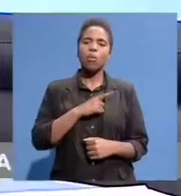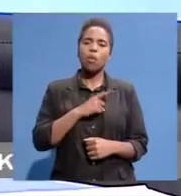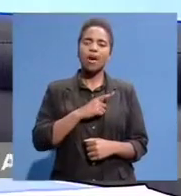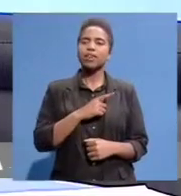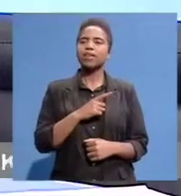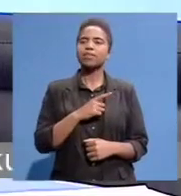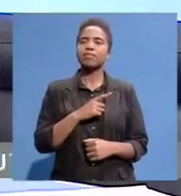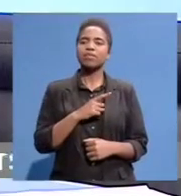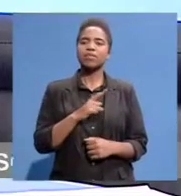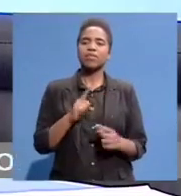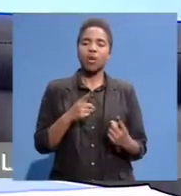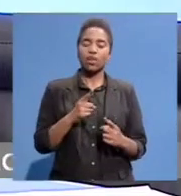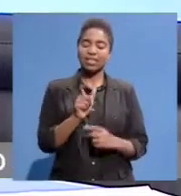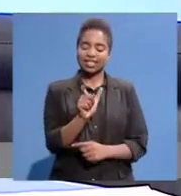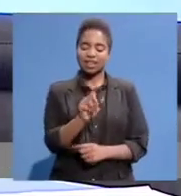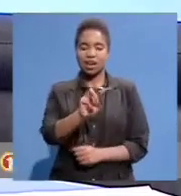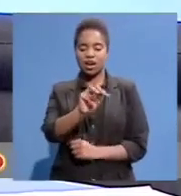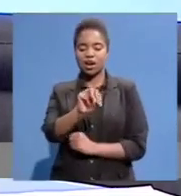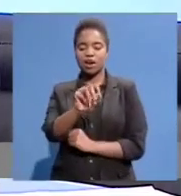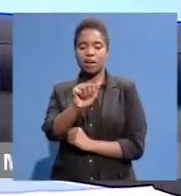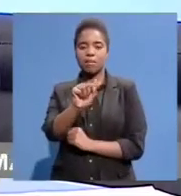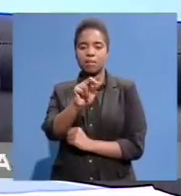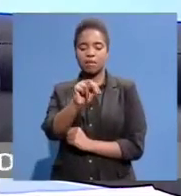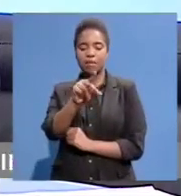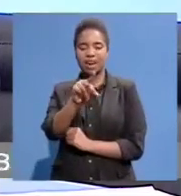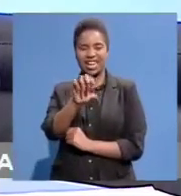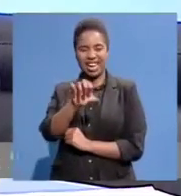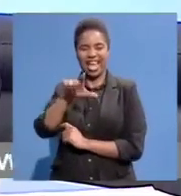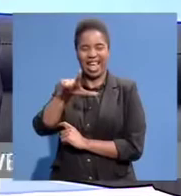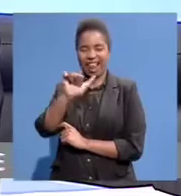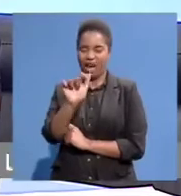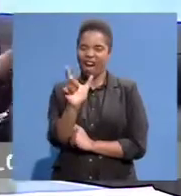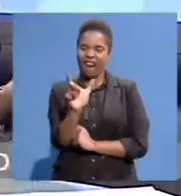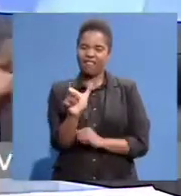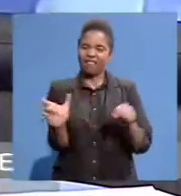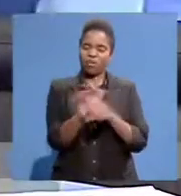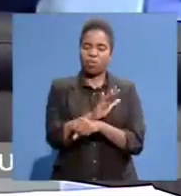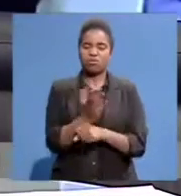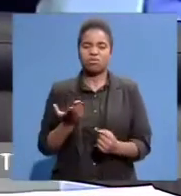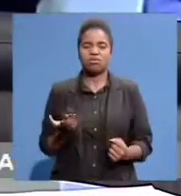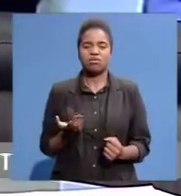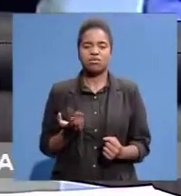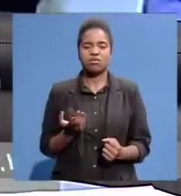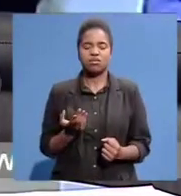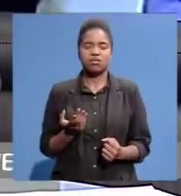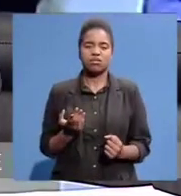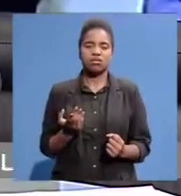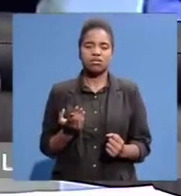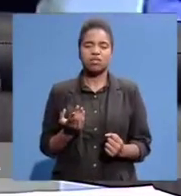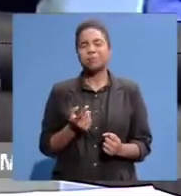know I know That you know As you rightly say The born frees